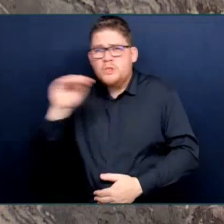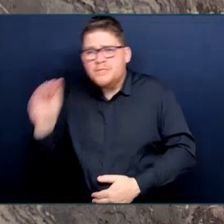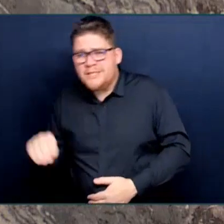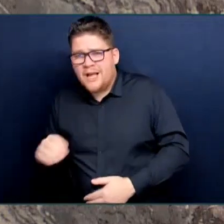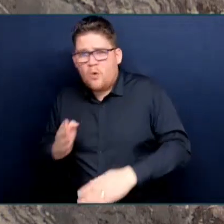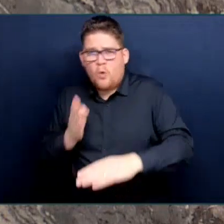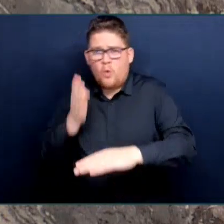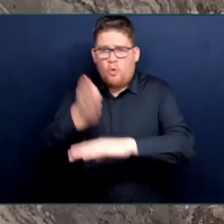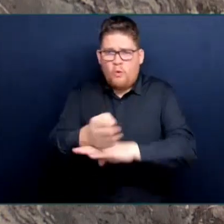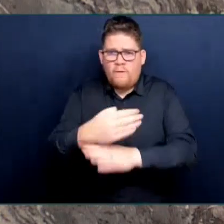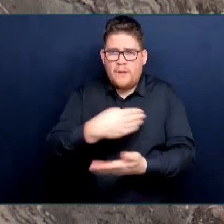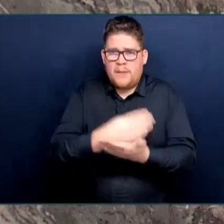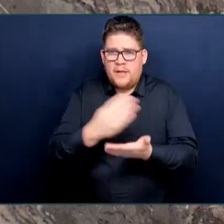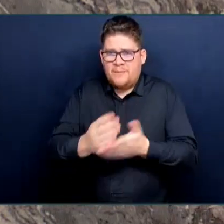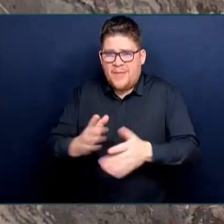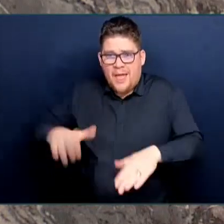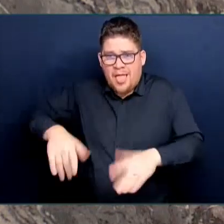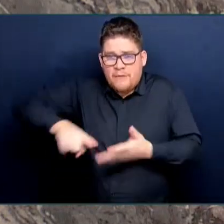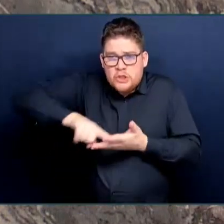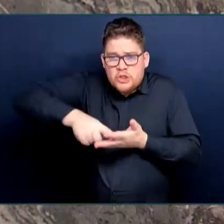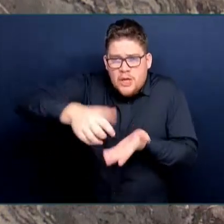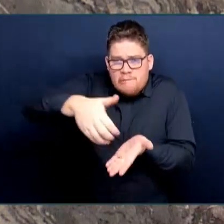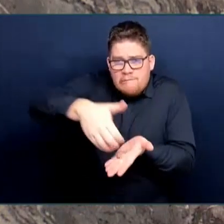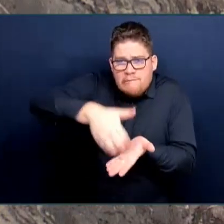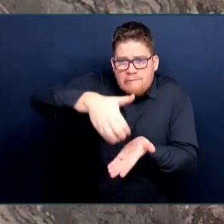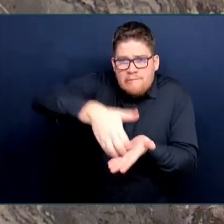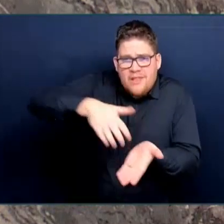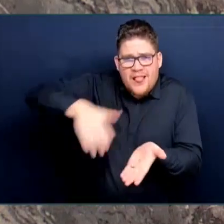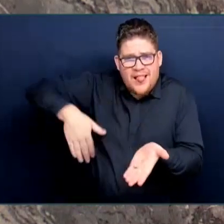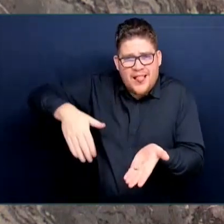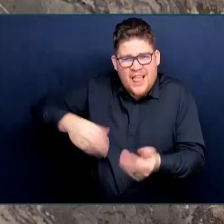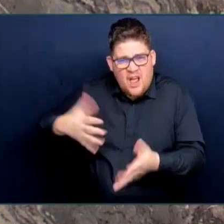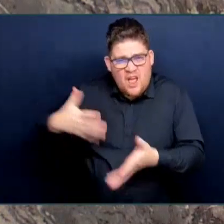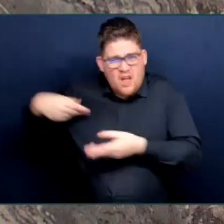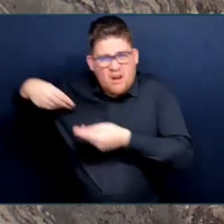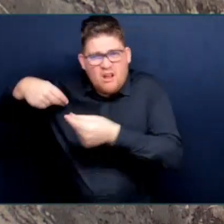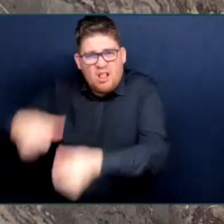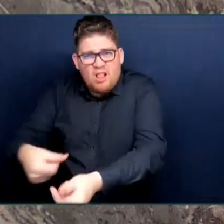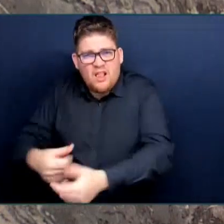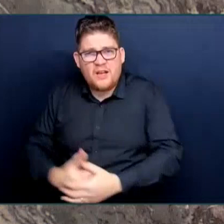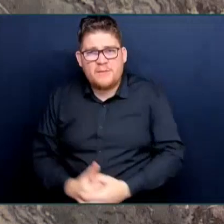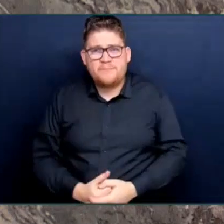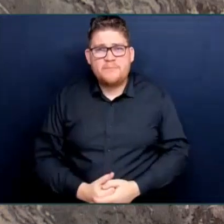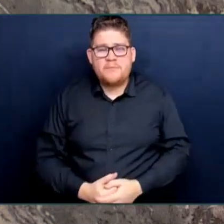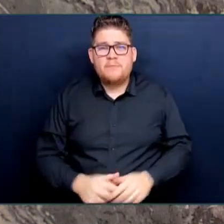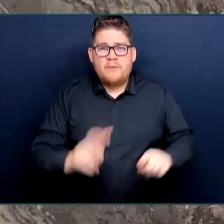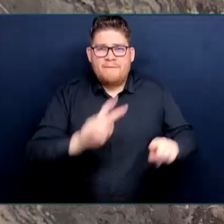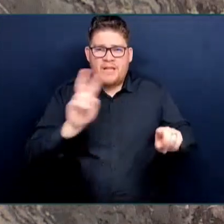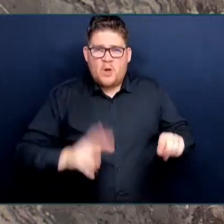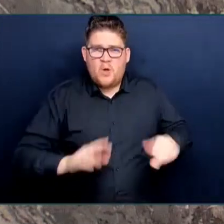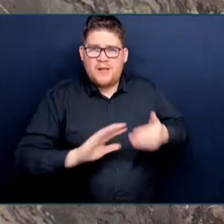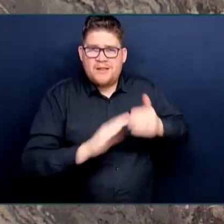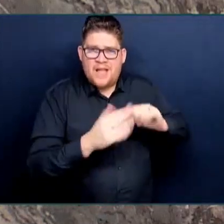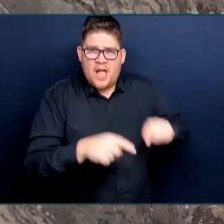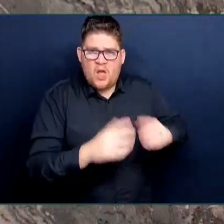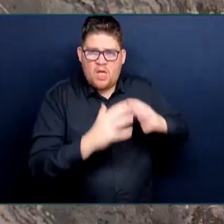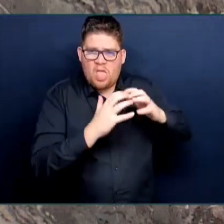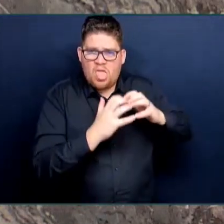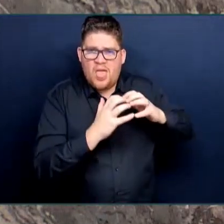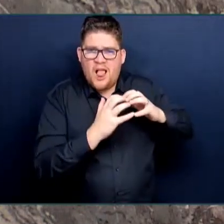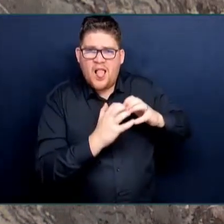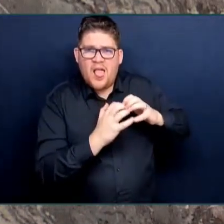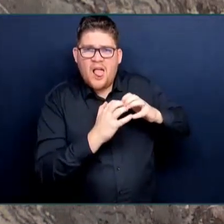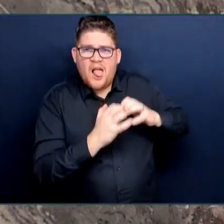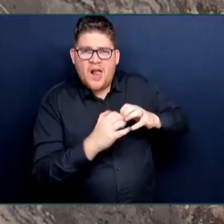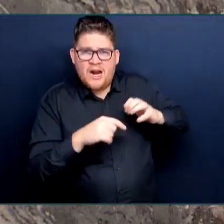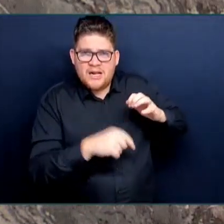downtown, here in Victoria, the museum has been half-gutted for 15 months since the government abruptly closed down Old Town and the entire third floor.